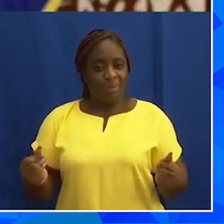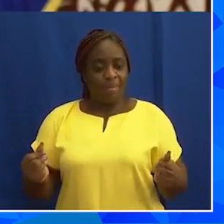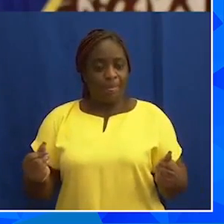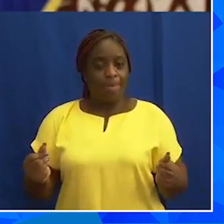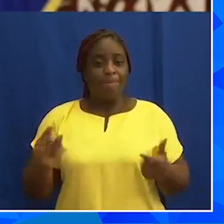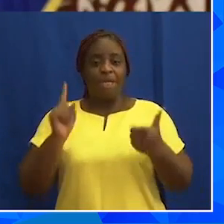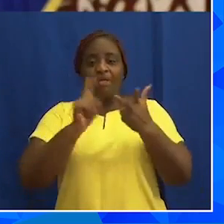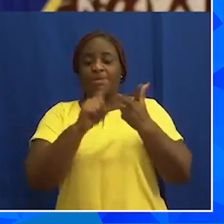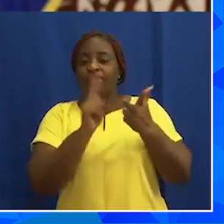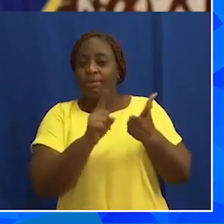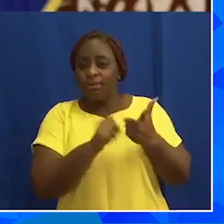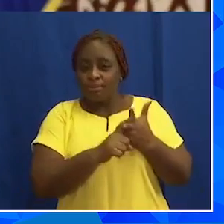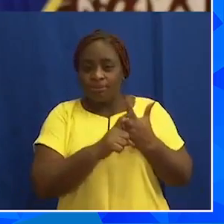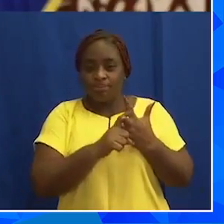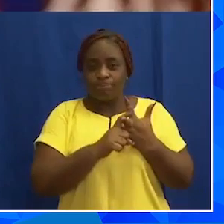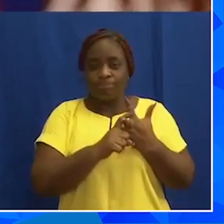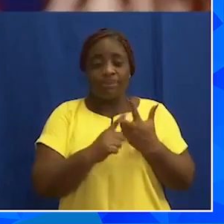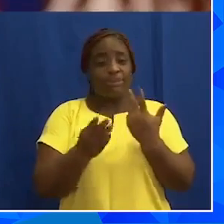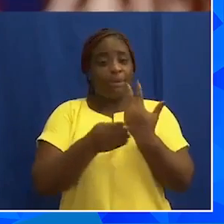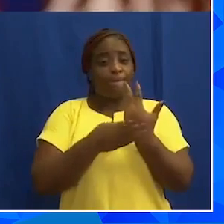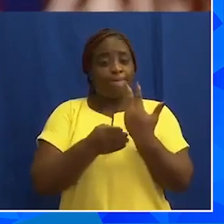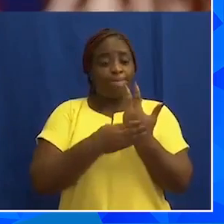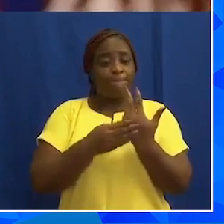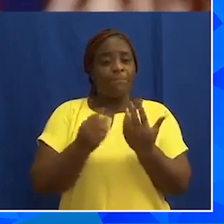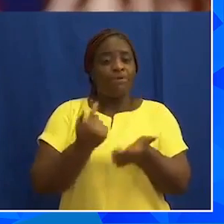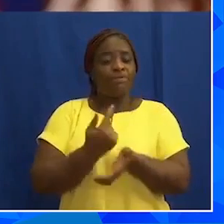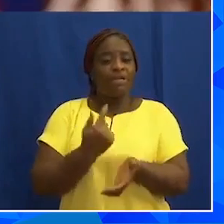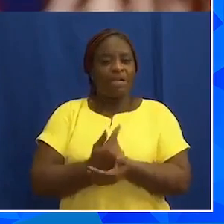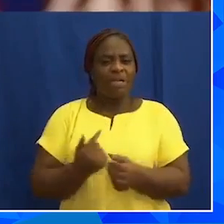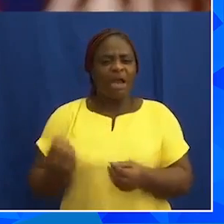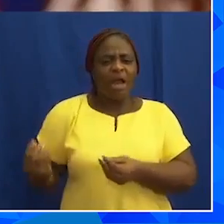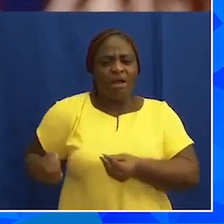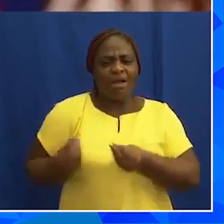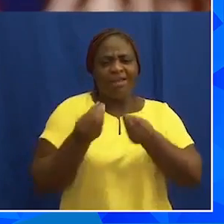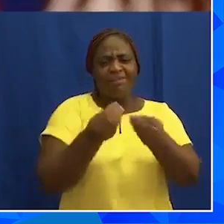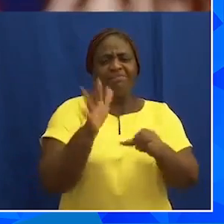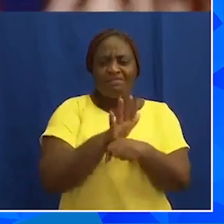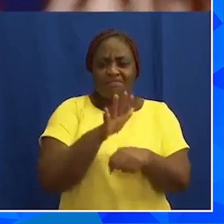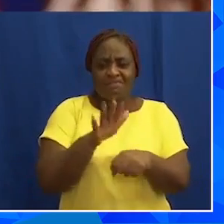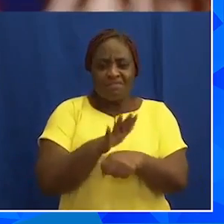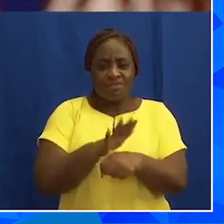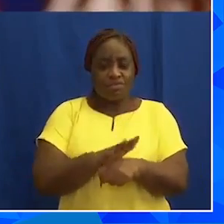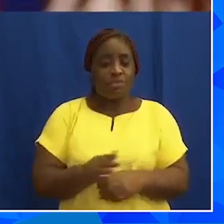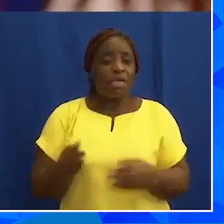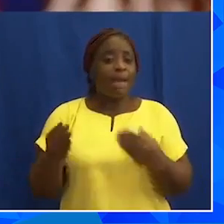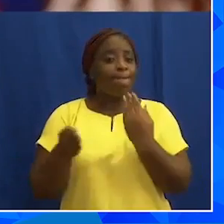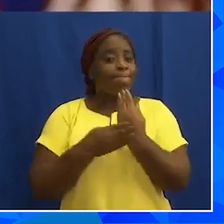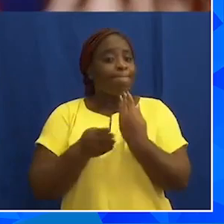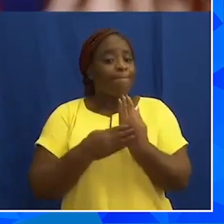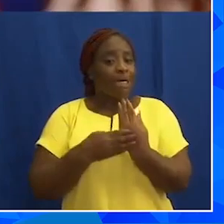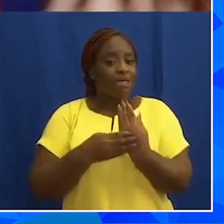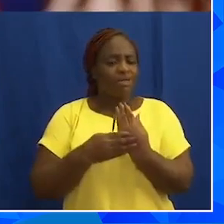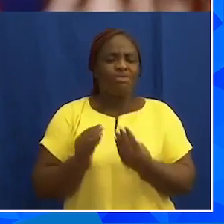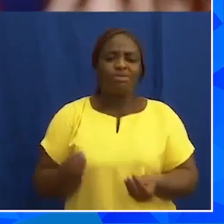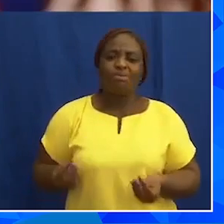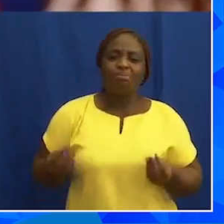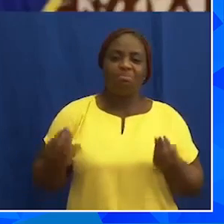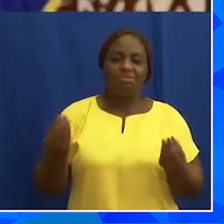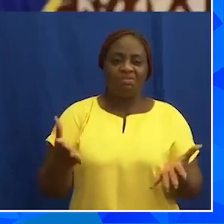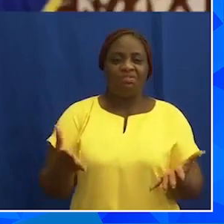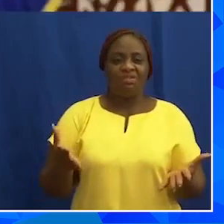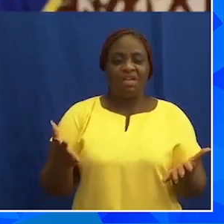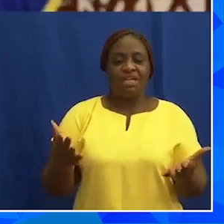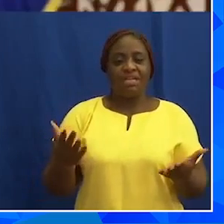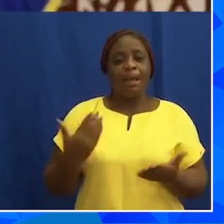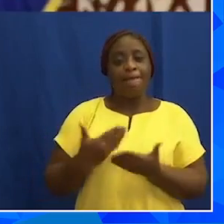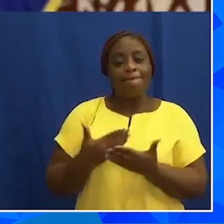Three, the Bank of Ghana has given its full commitment to the commercial banks to provide liquidity to